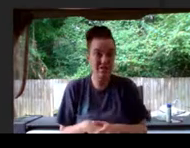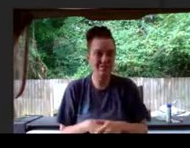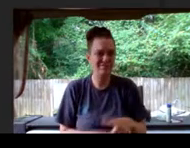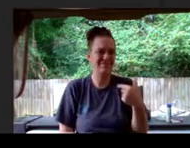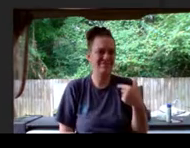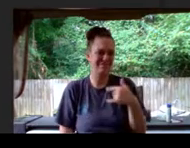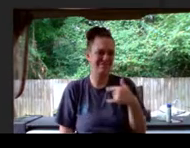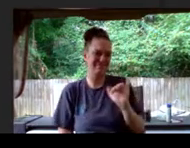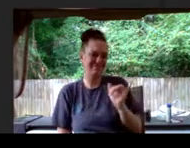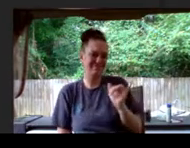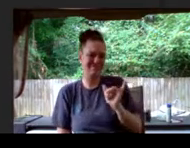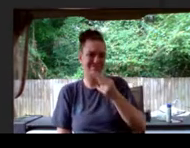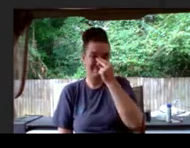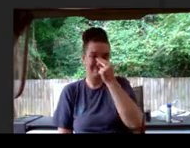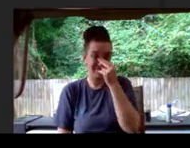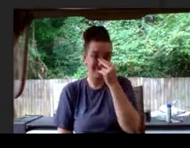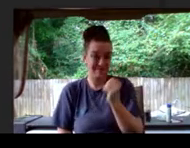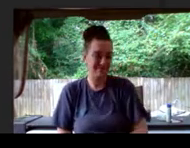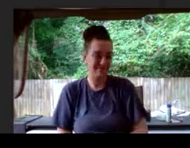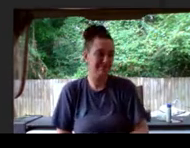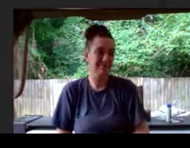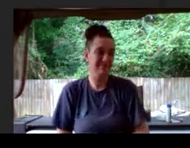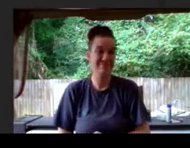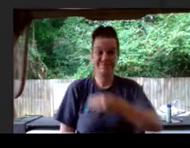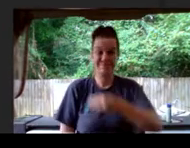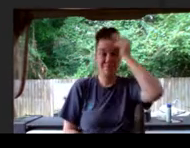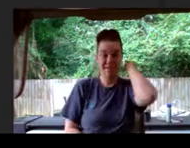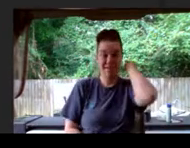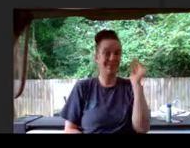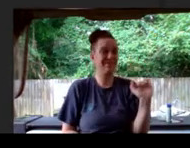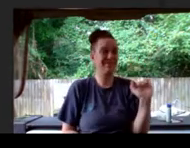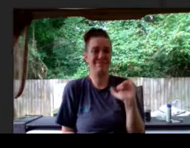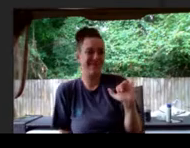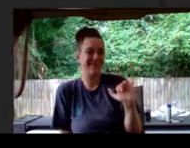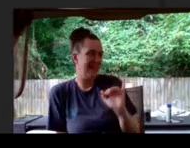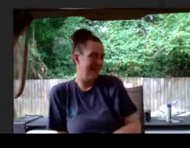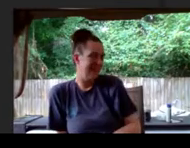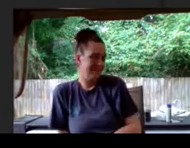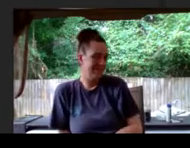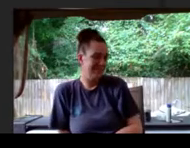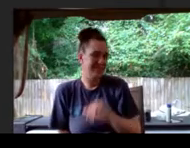I, said Niles. Me neither, said Miles.